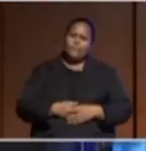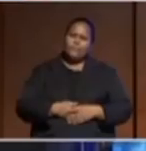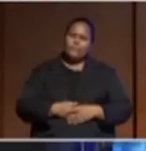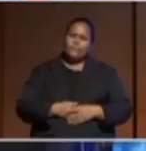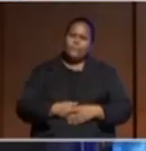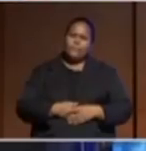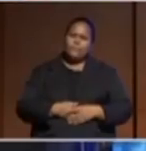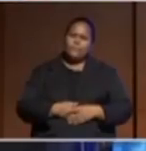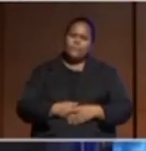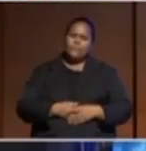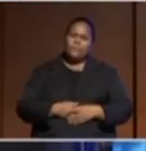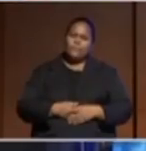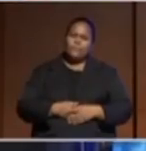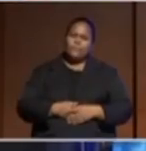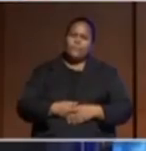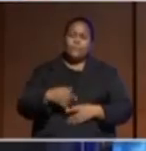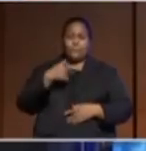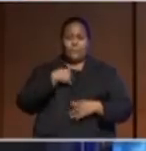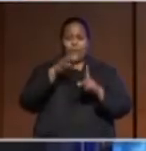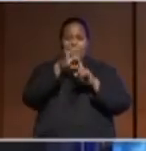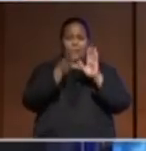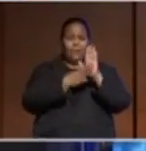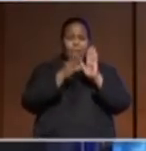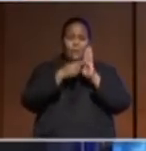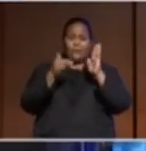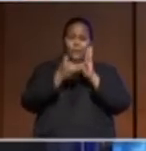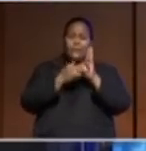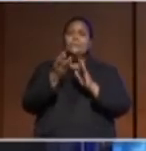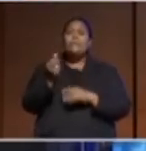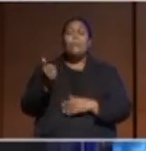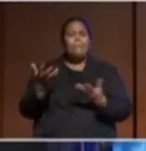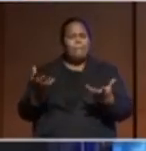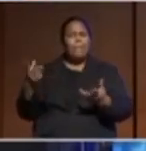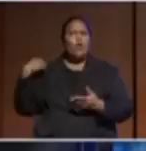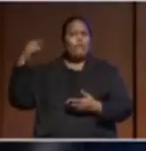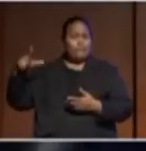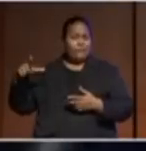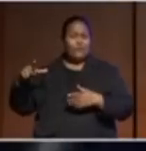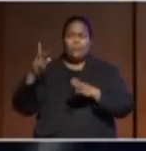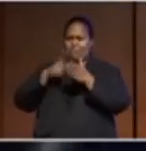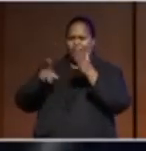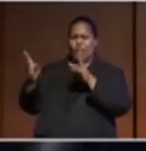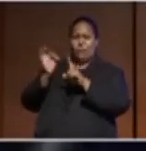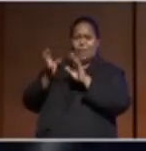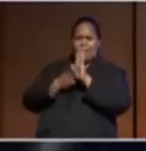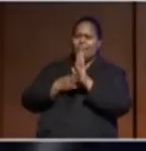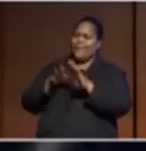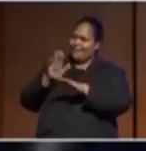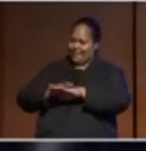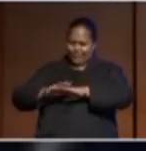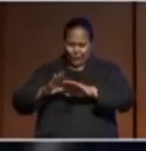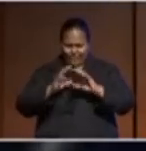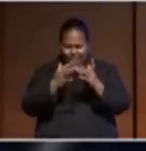Prime Minister, some officials from the Department of Prime Minister and Cabinet sat down with me and went through this thing called the Risk